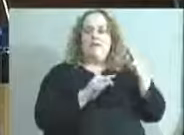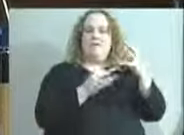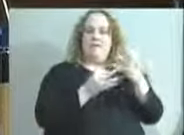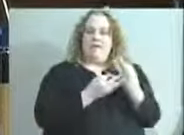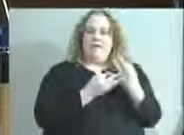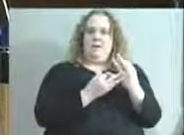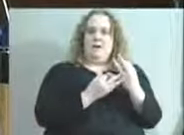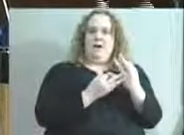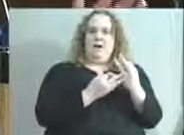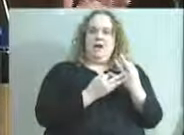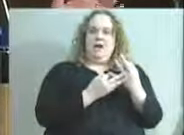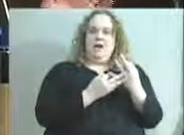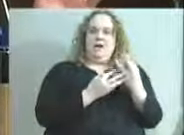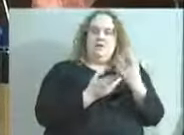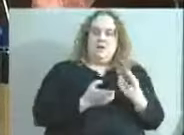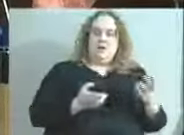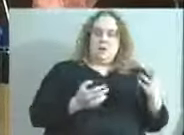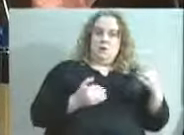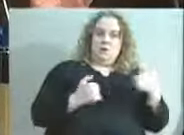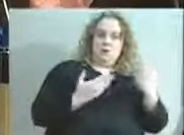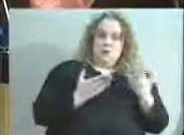youth services centers.